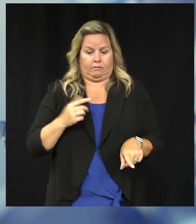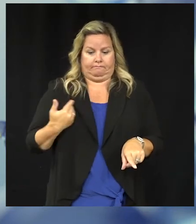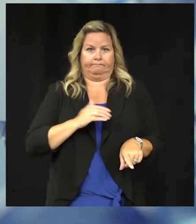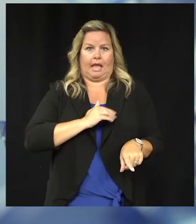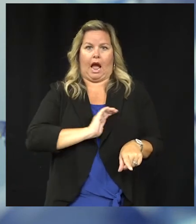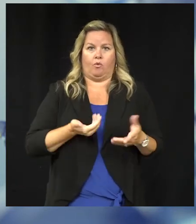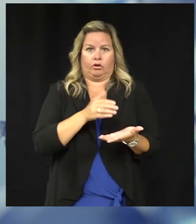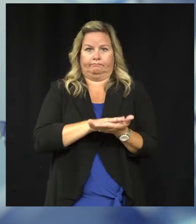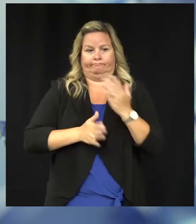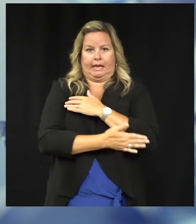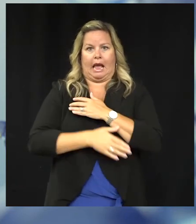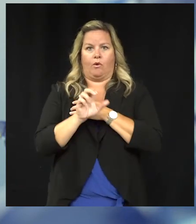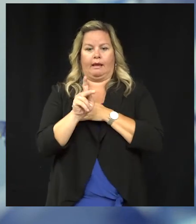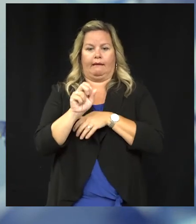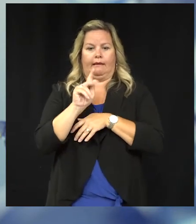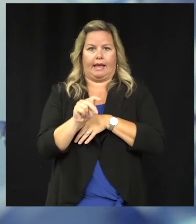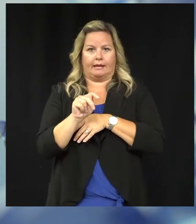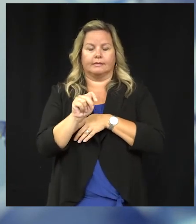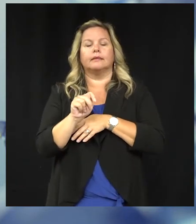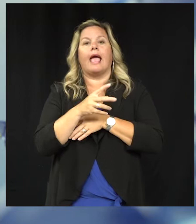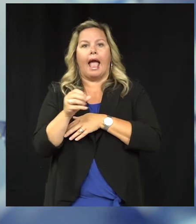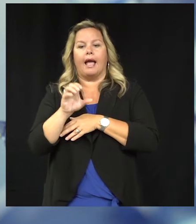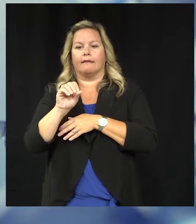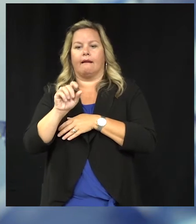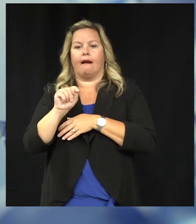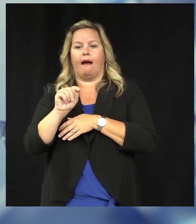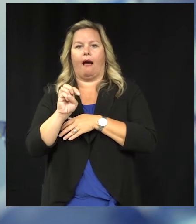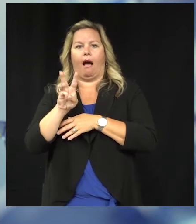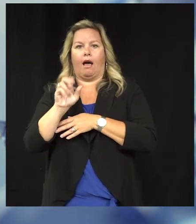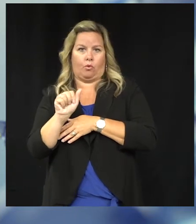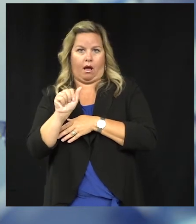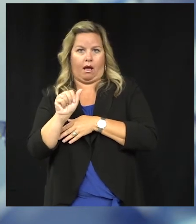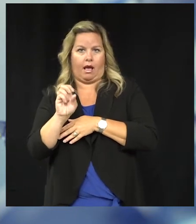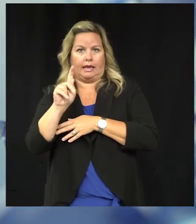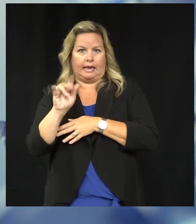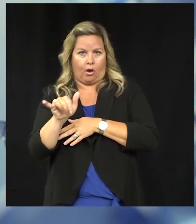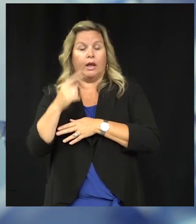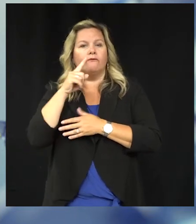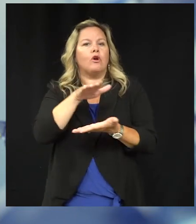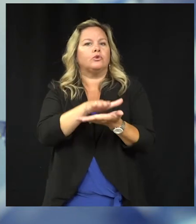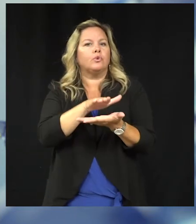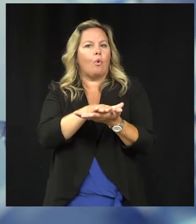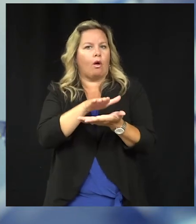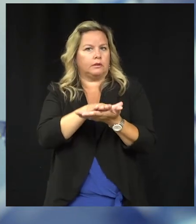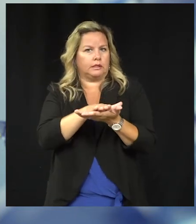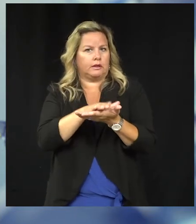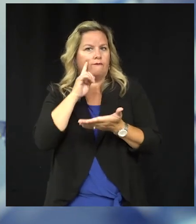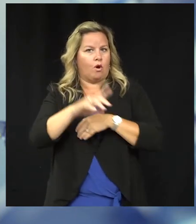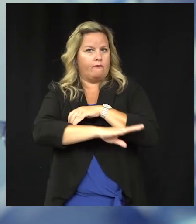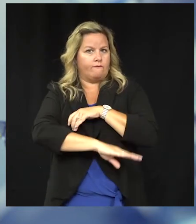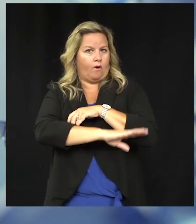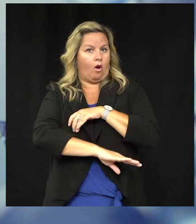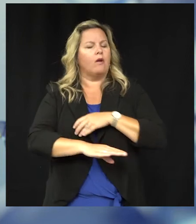regarding schools and educational settings and it's very similar to a public health order that we had issued for the previous school